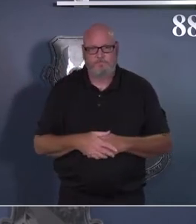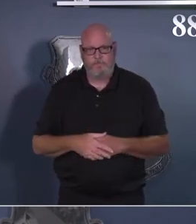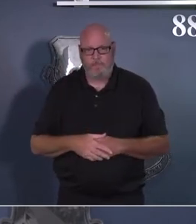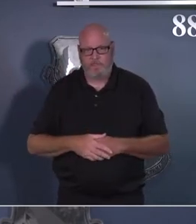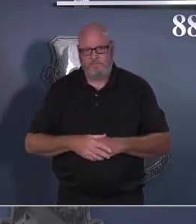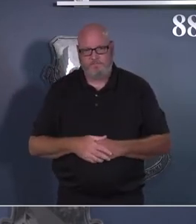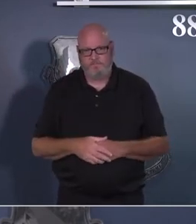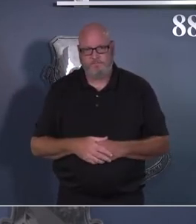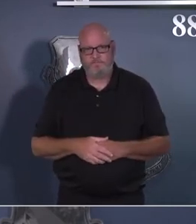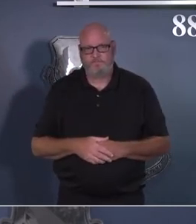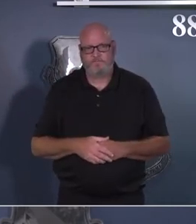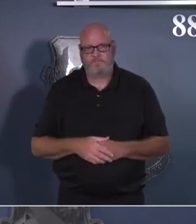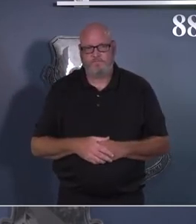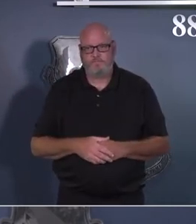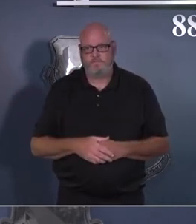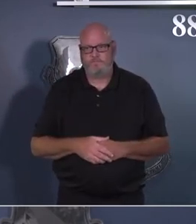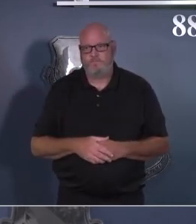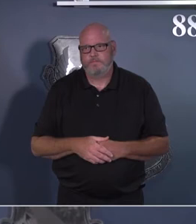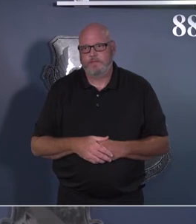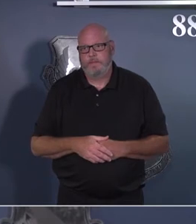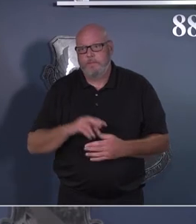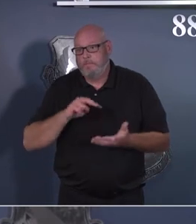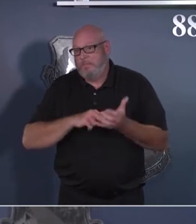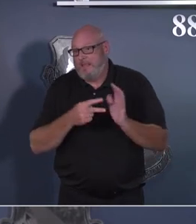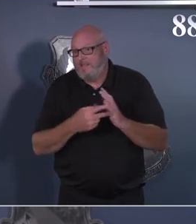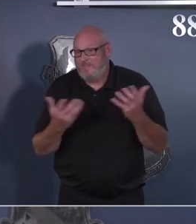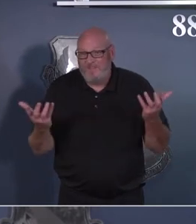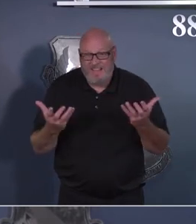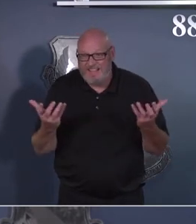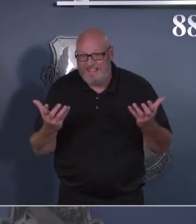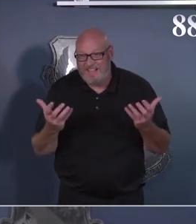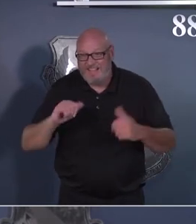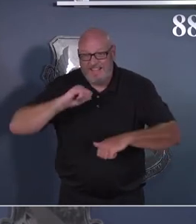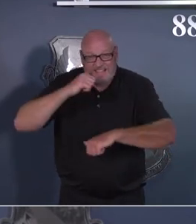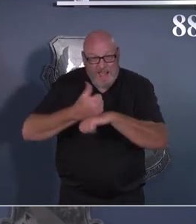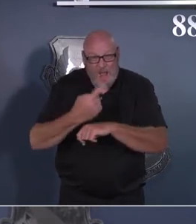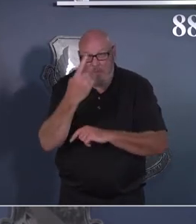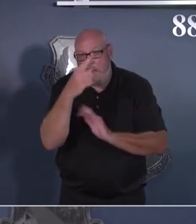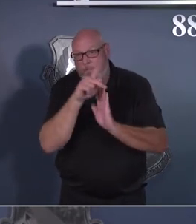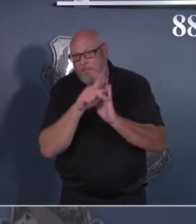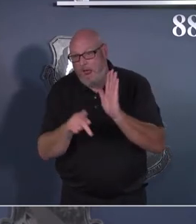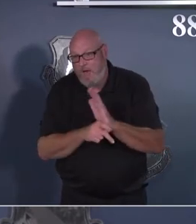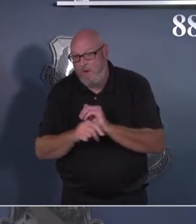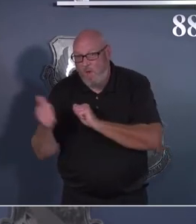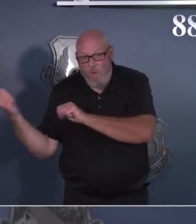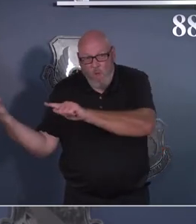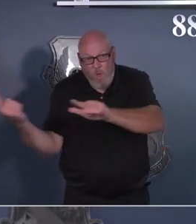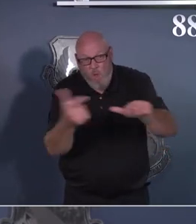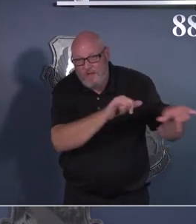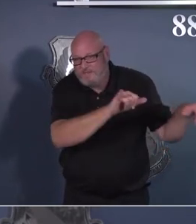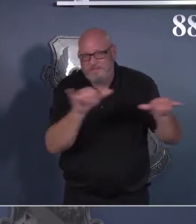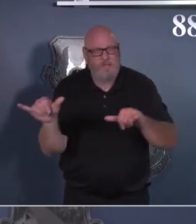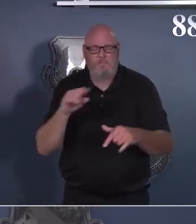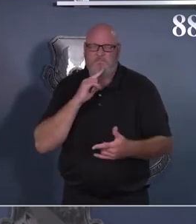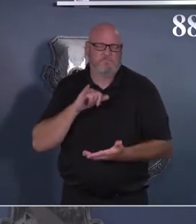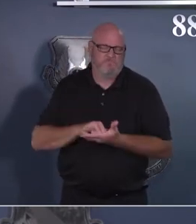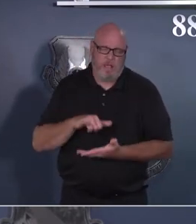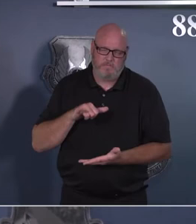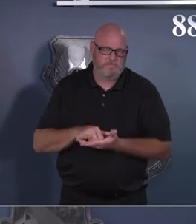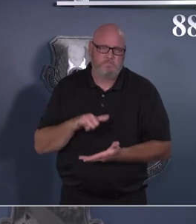really not practical for the Wing to direct a standard